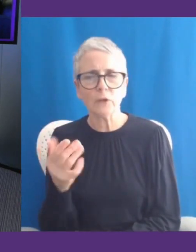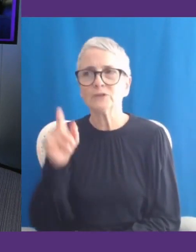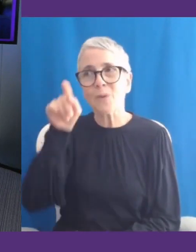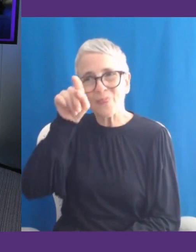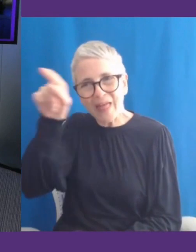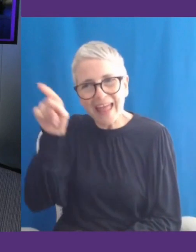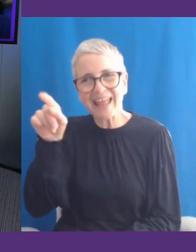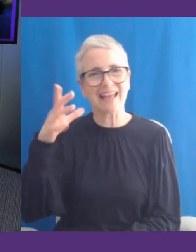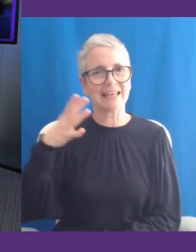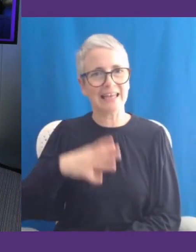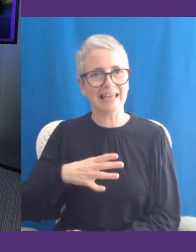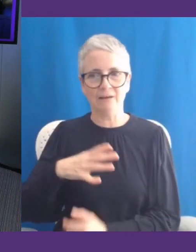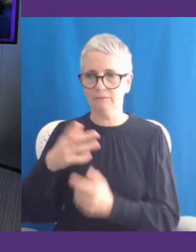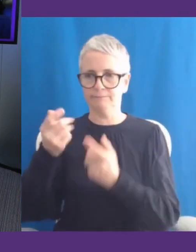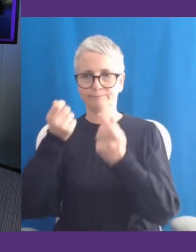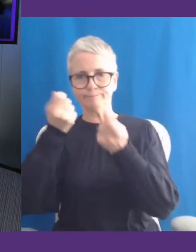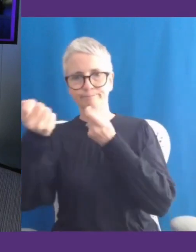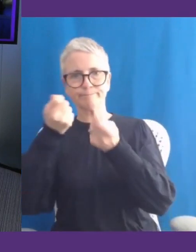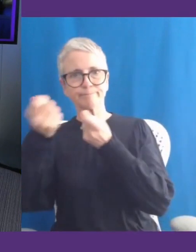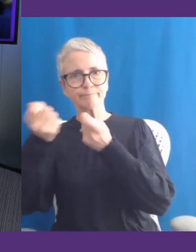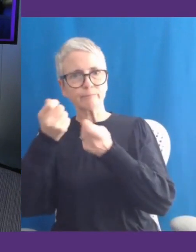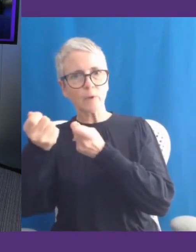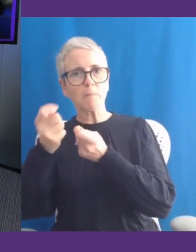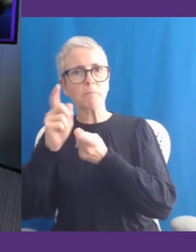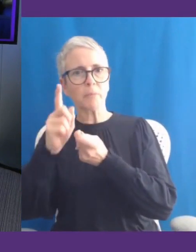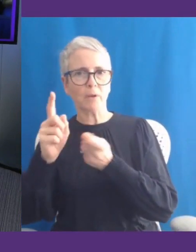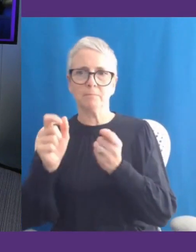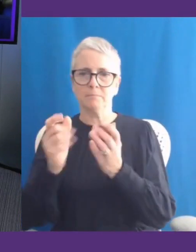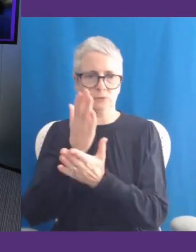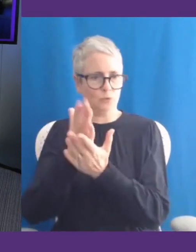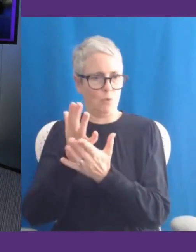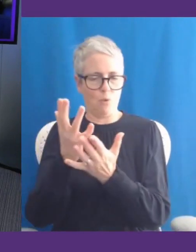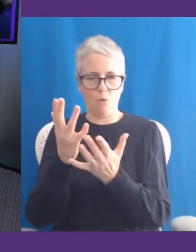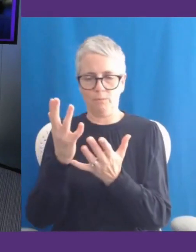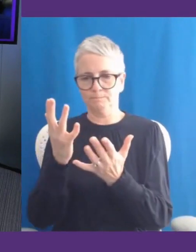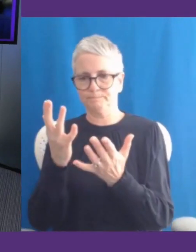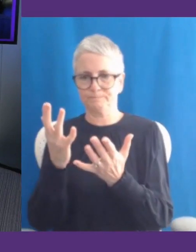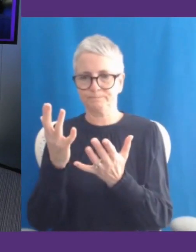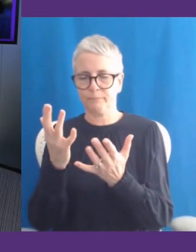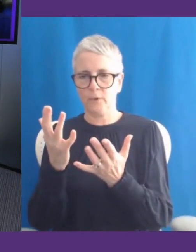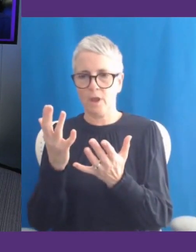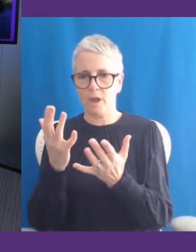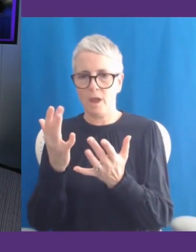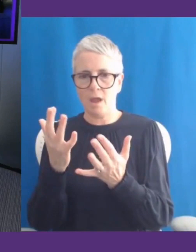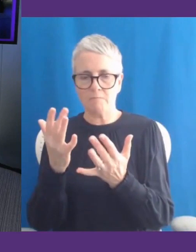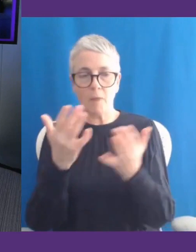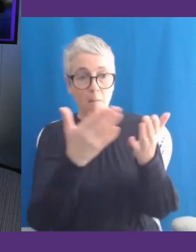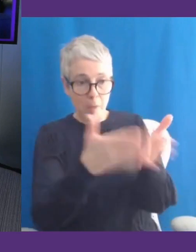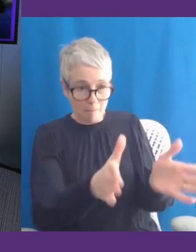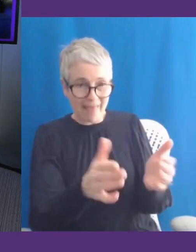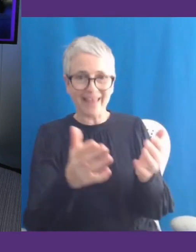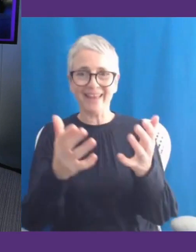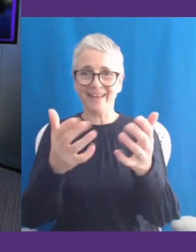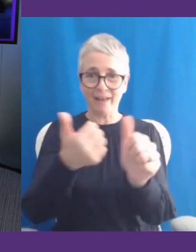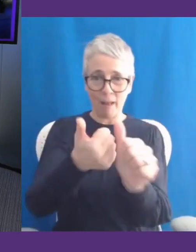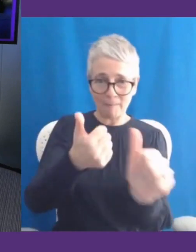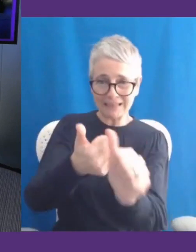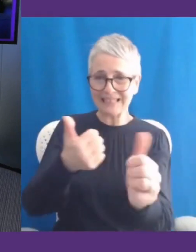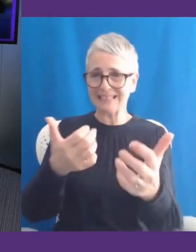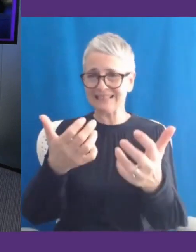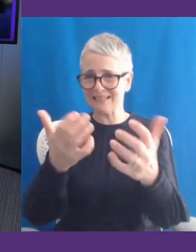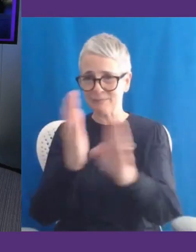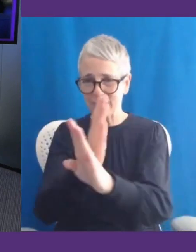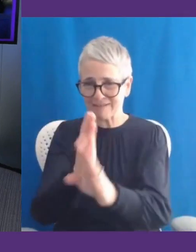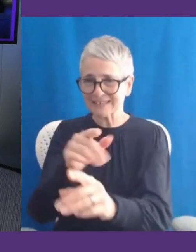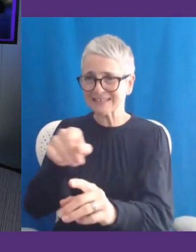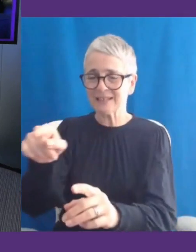regulating. You need to create that nice connection between the public sector, the private sector, and then also community organisations or